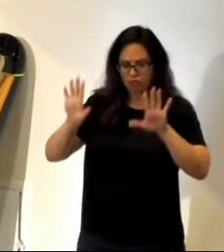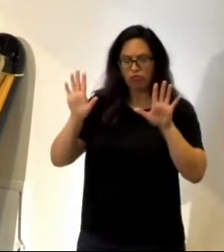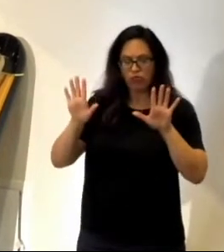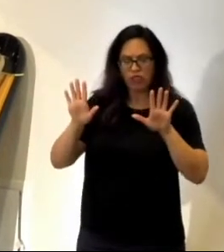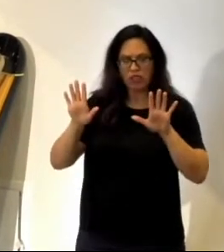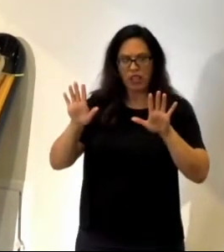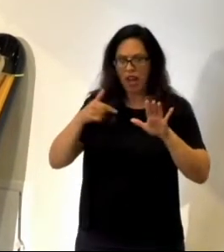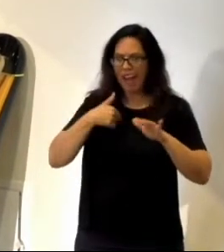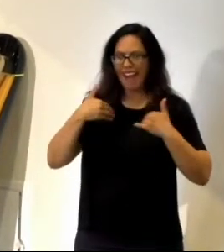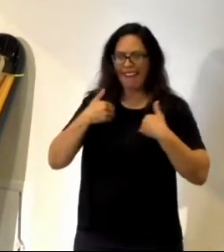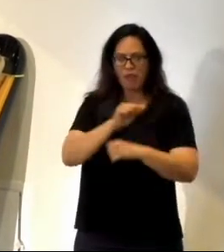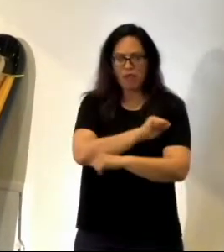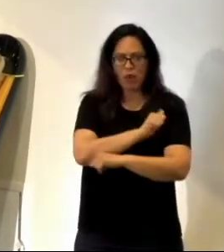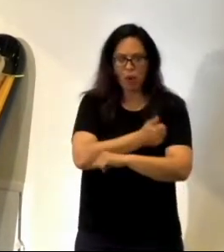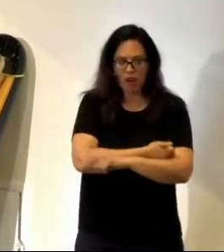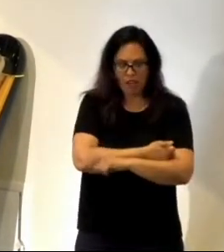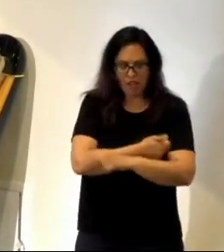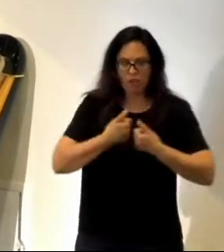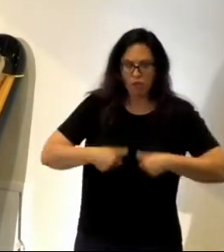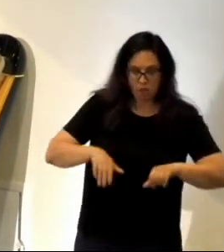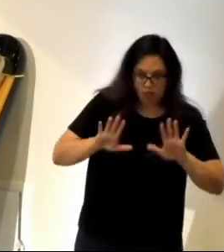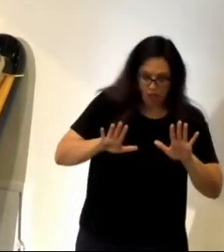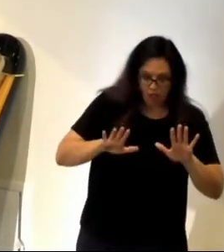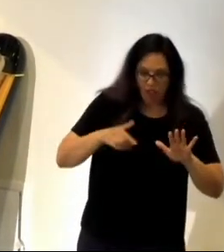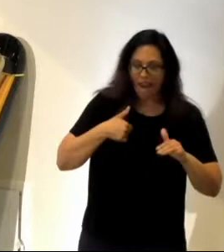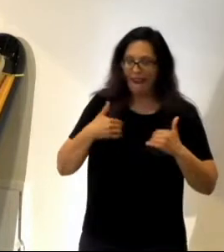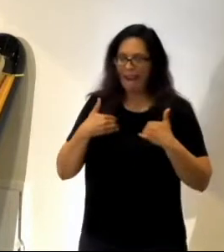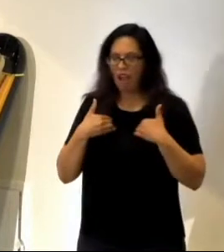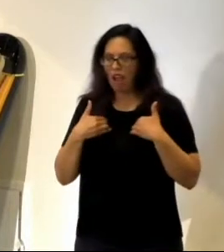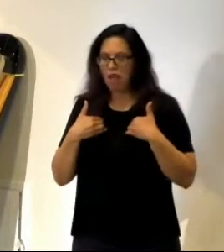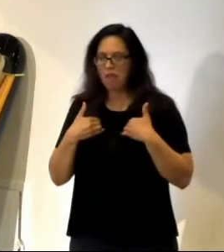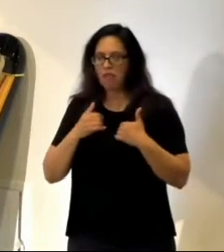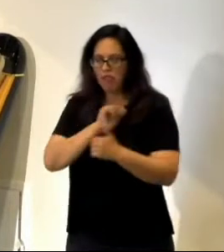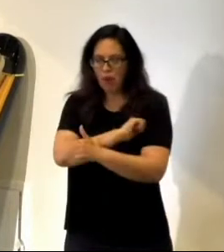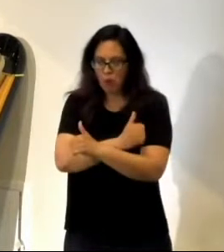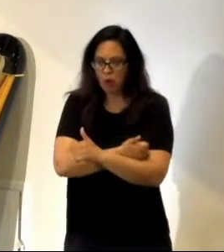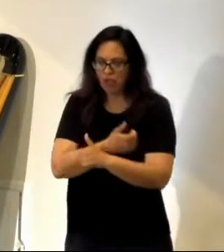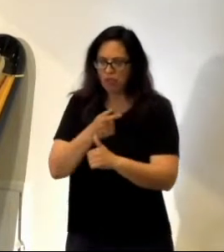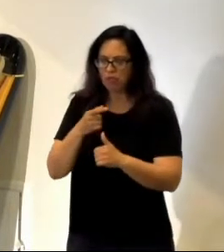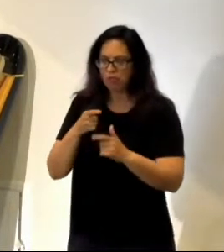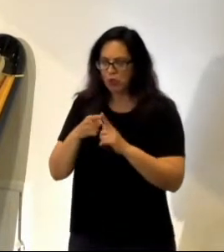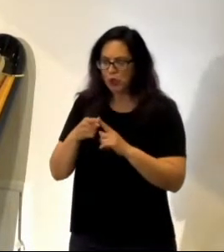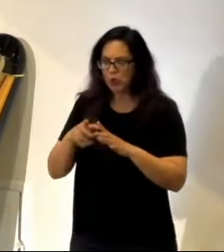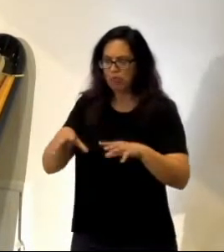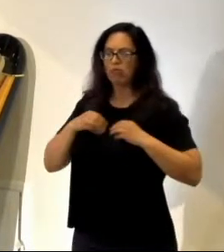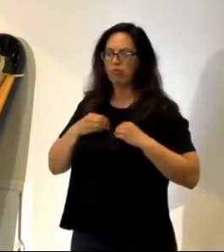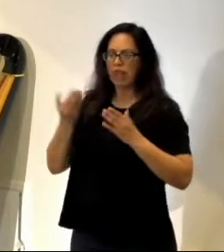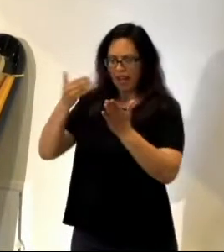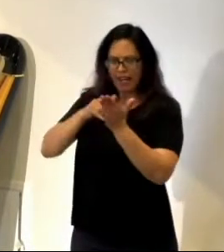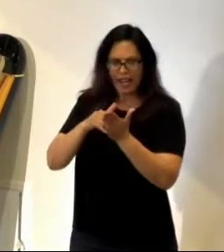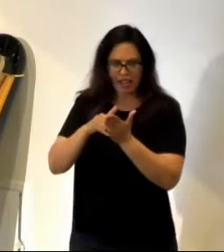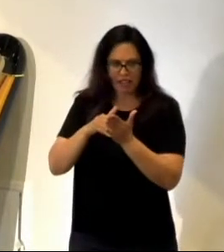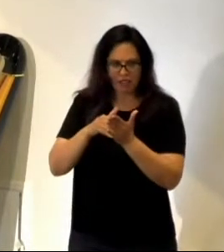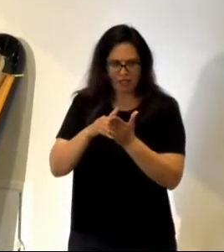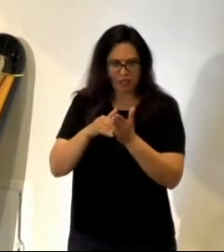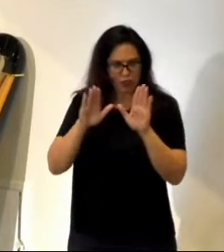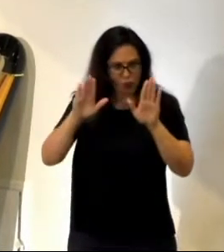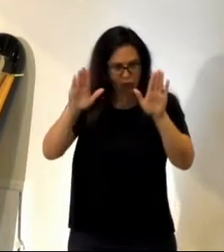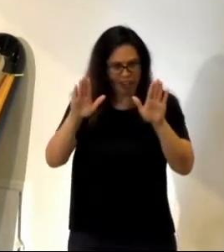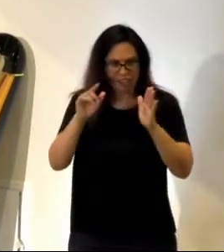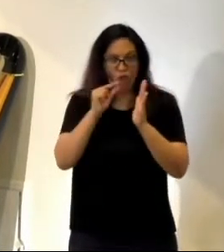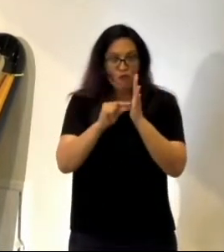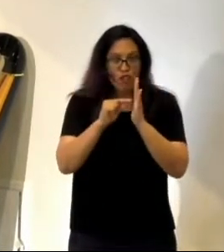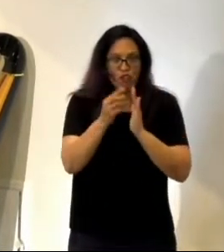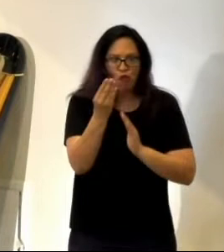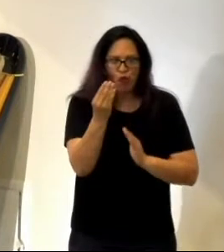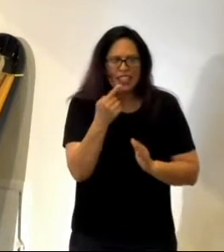authority to pick it up again. Isn't that great? Listen, in verse 14, I don't know if you caught it. In